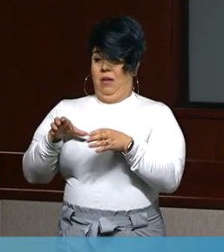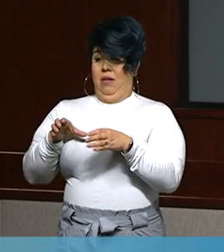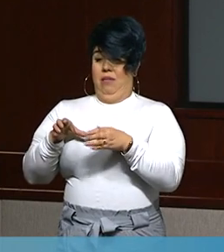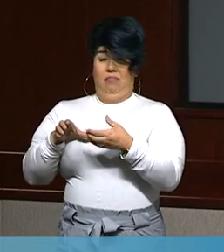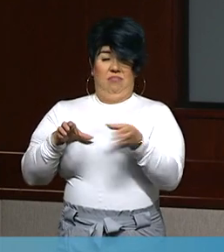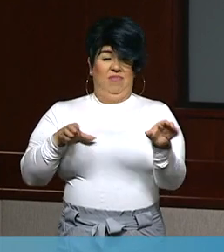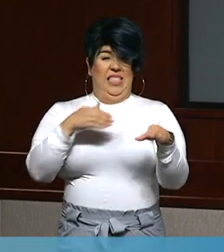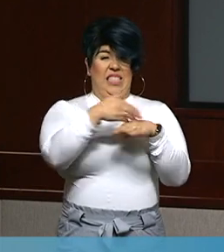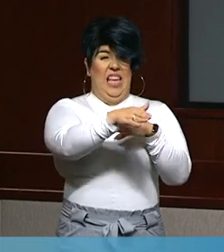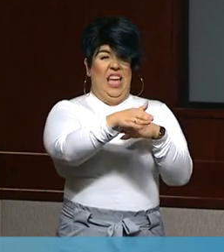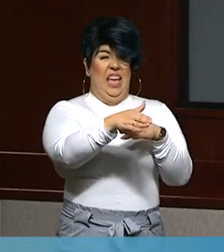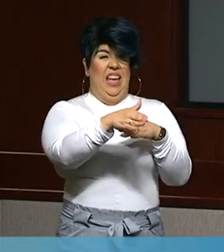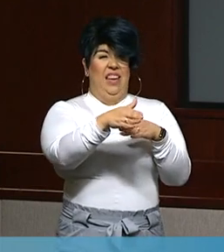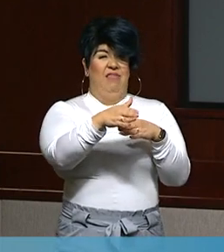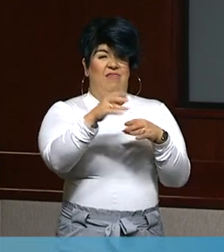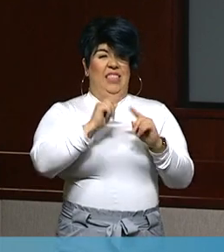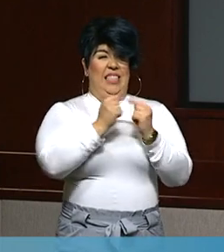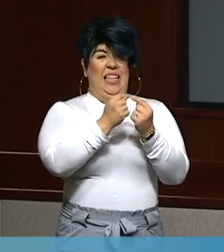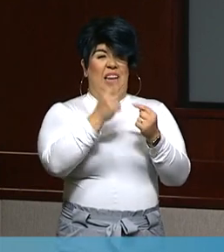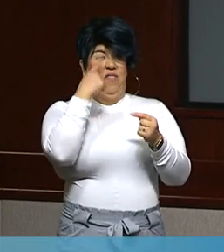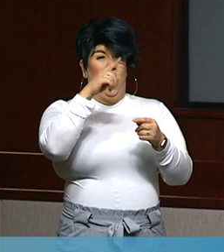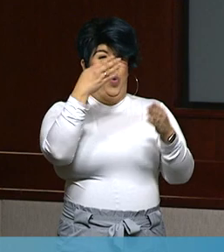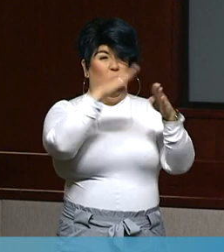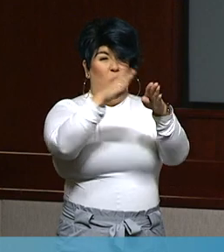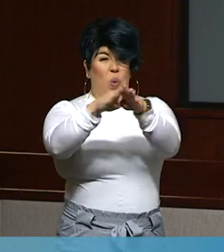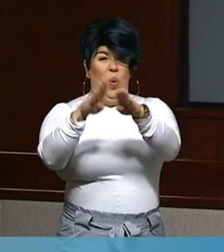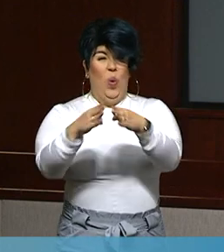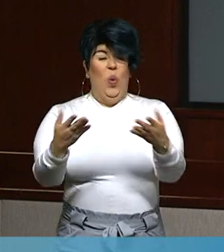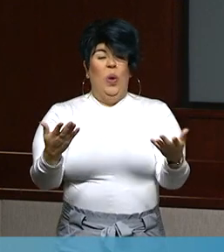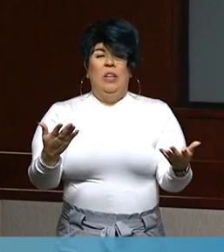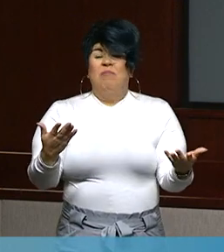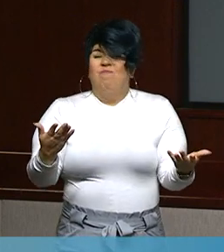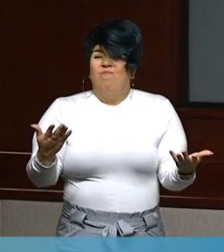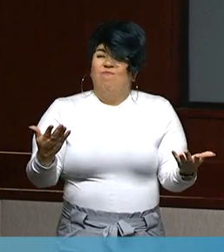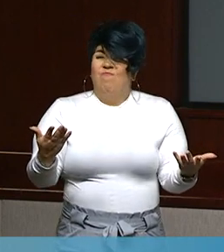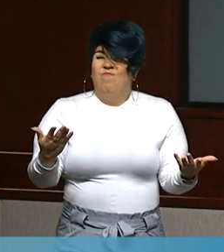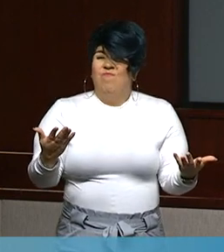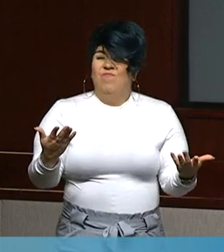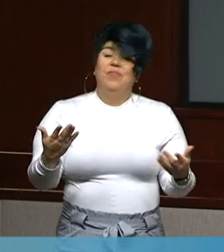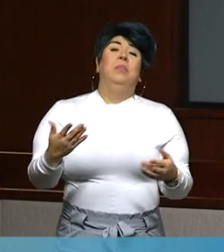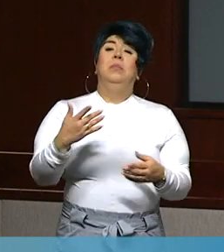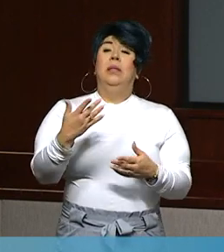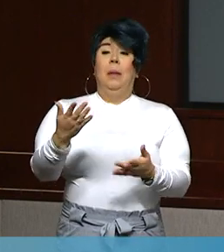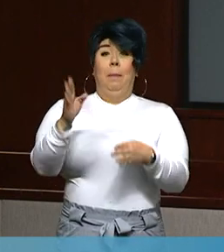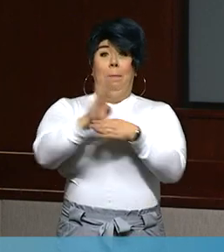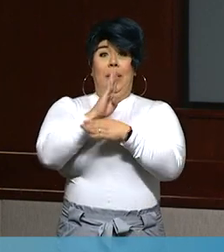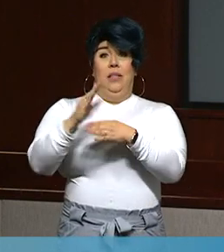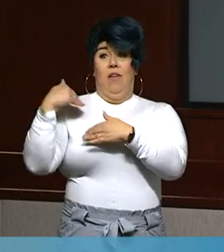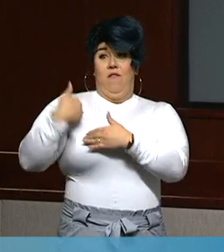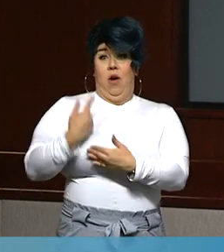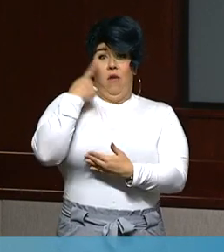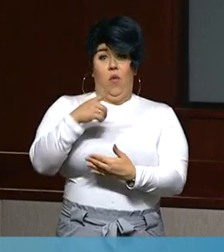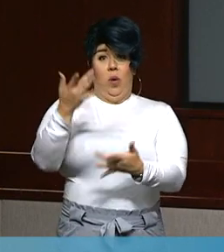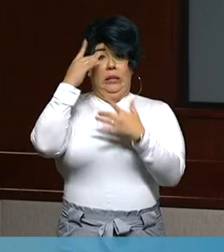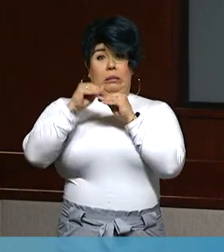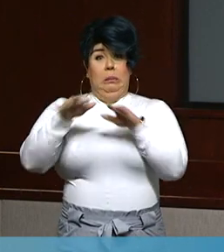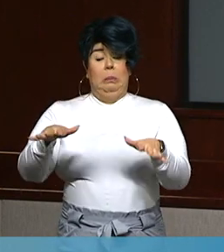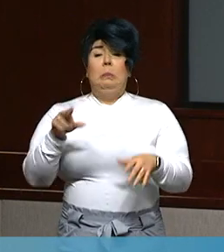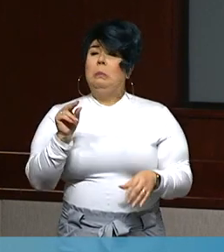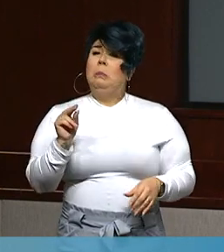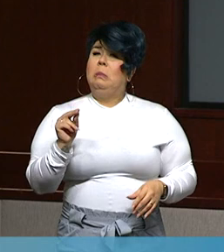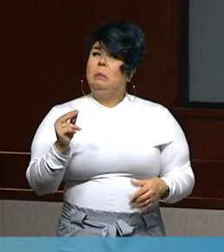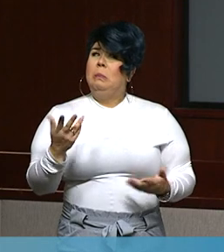majority of this transmission is taking place in private settings and at home among family members and close friends and networks.